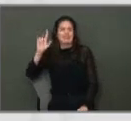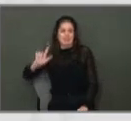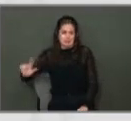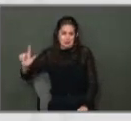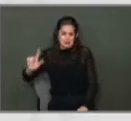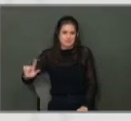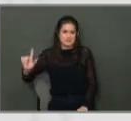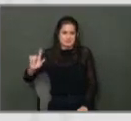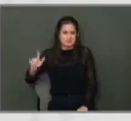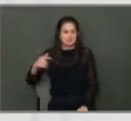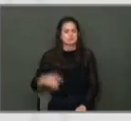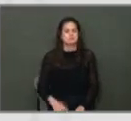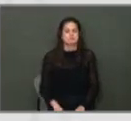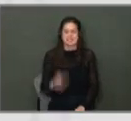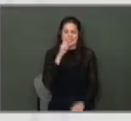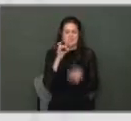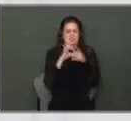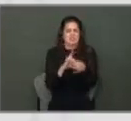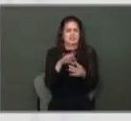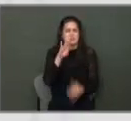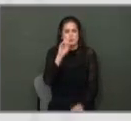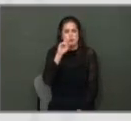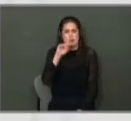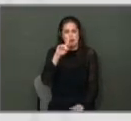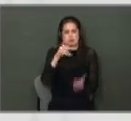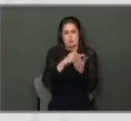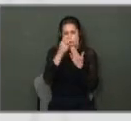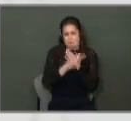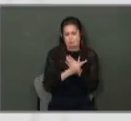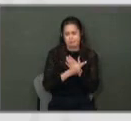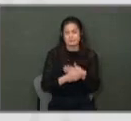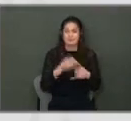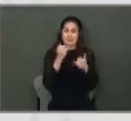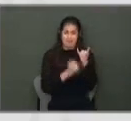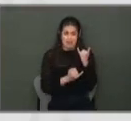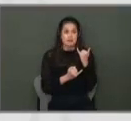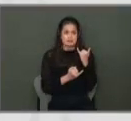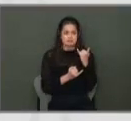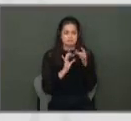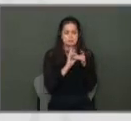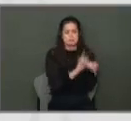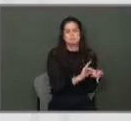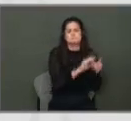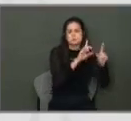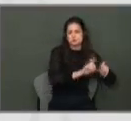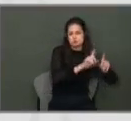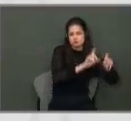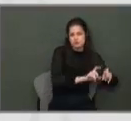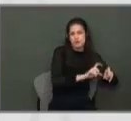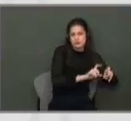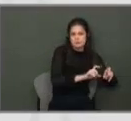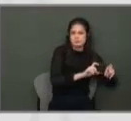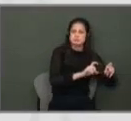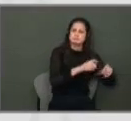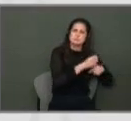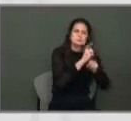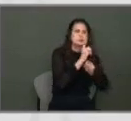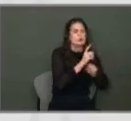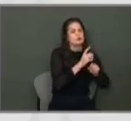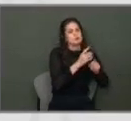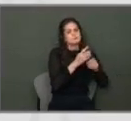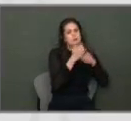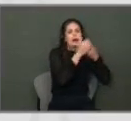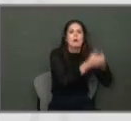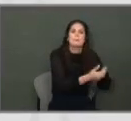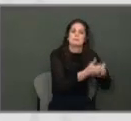That's outside the bond program. And then lastly, and more tied to the survey results, really making sure that we're investing